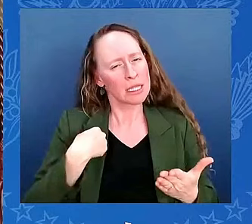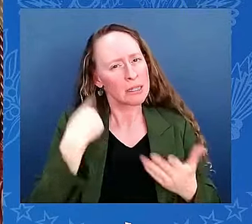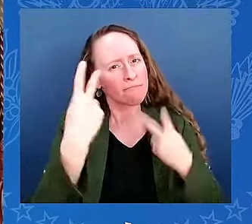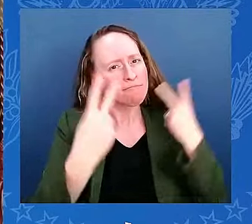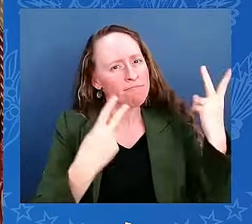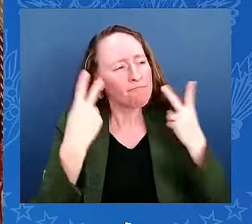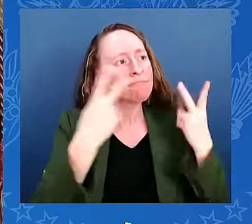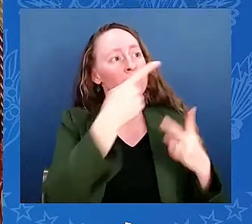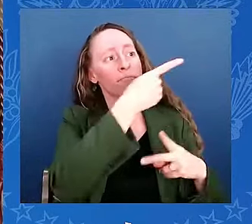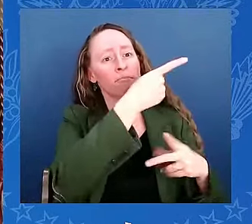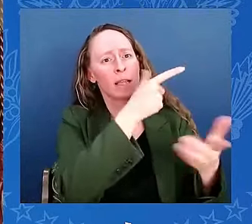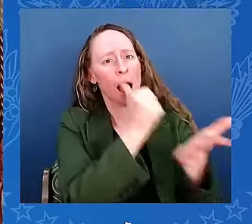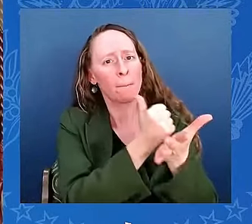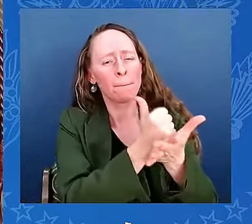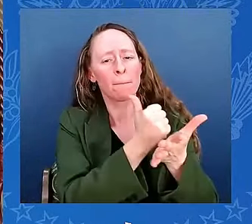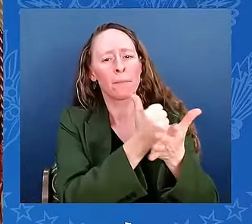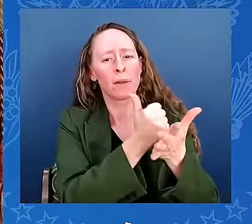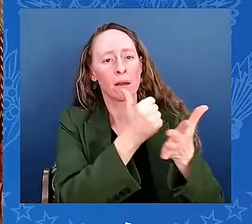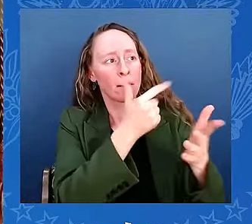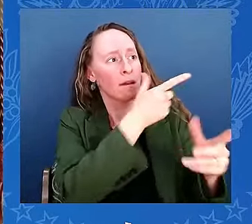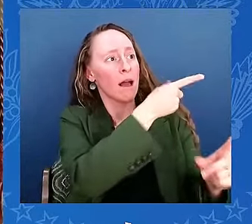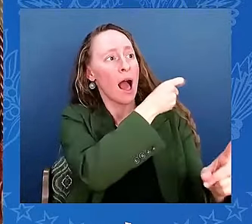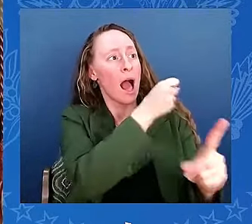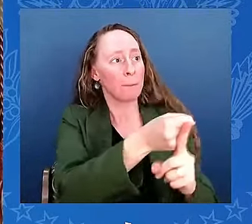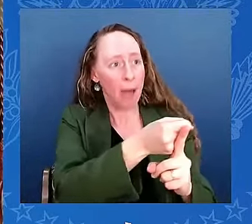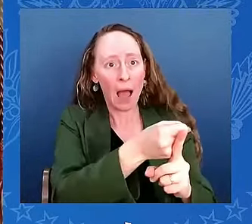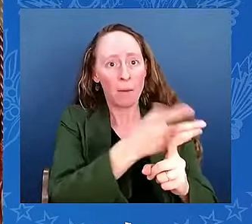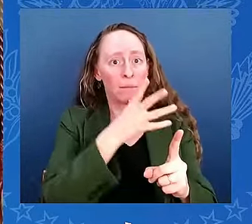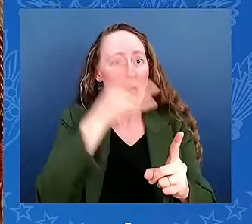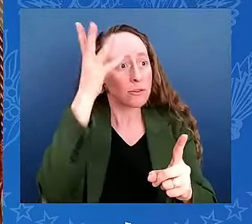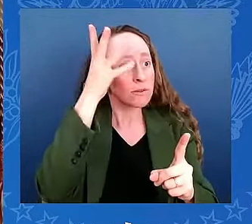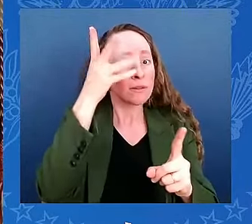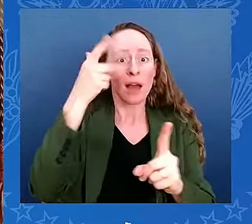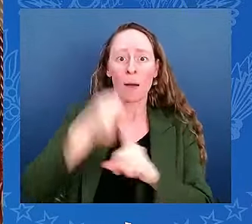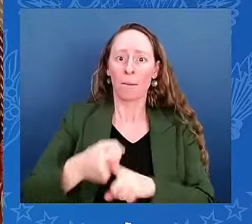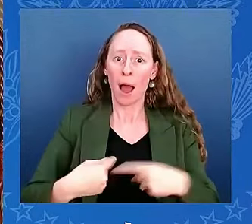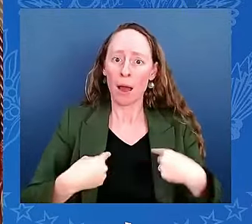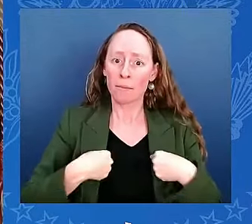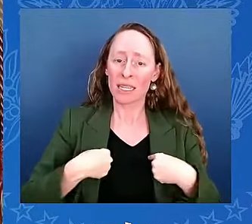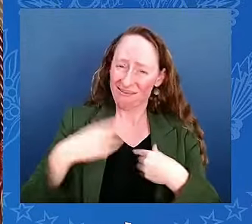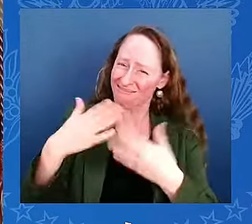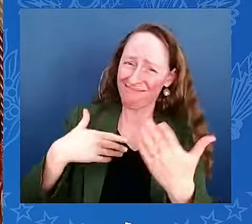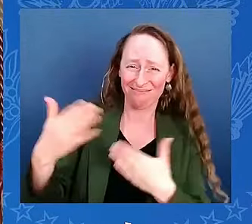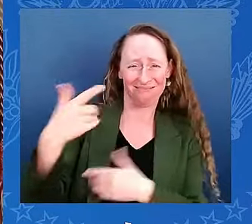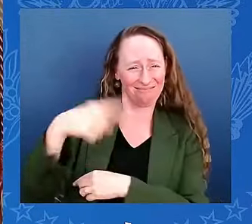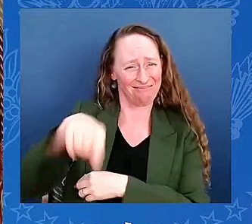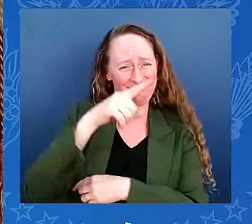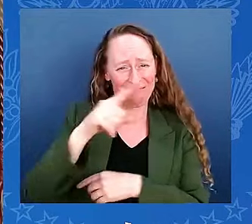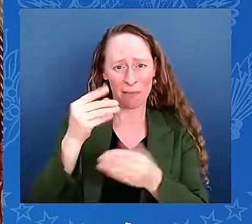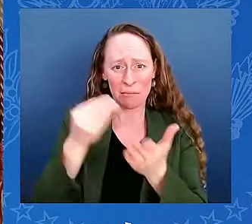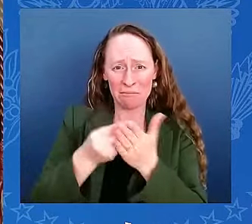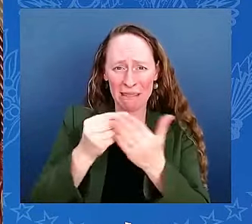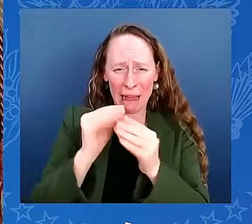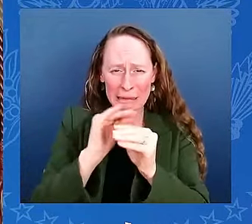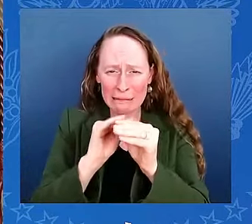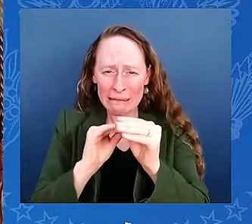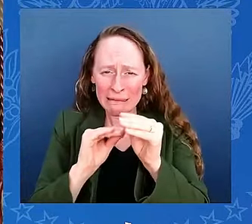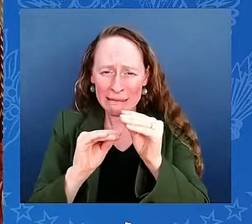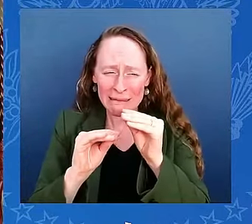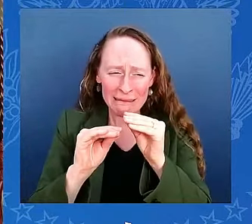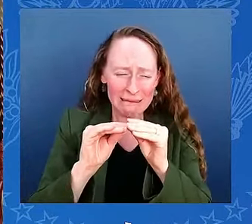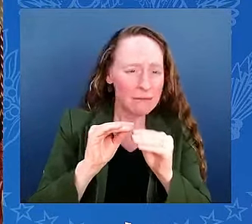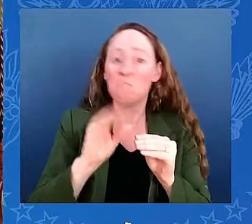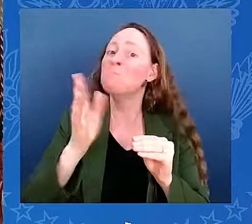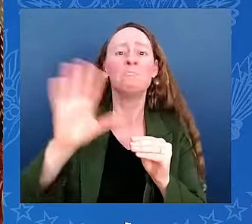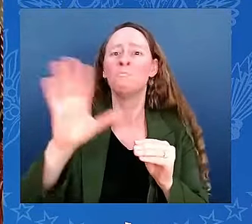in money and connections we could make up for in determination, hard work, and love. When we